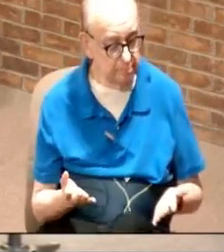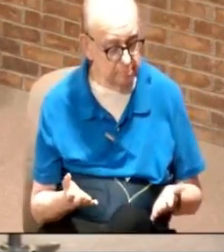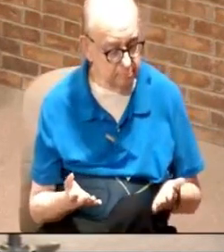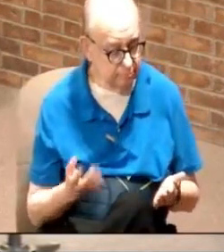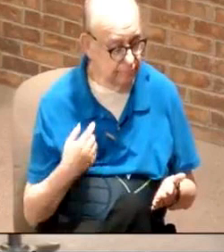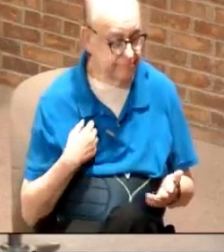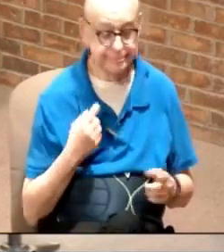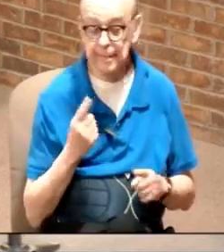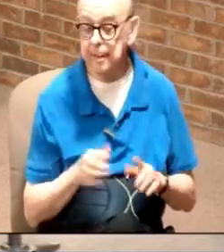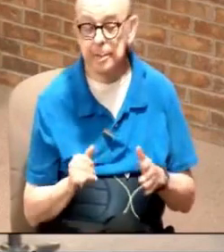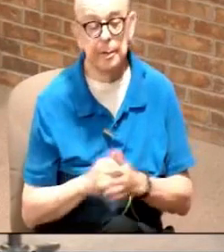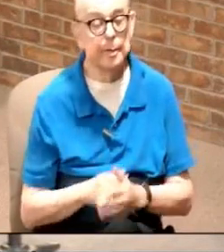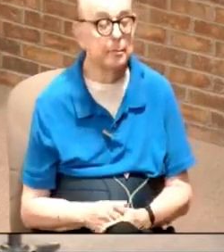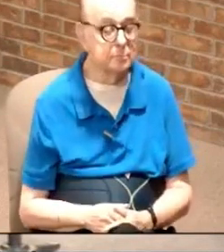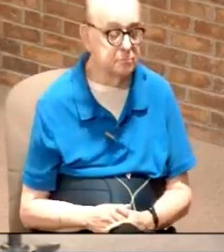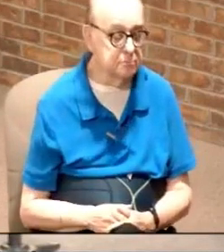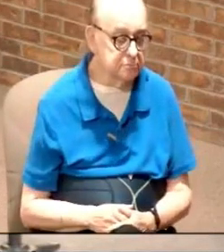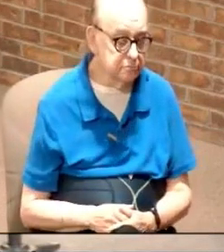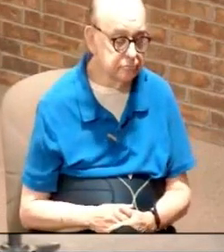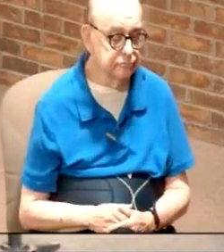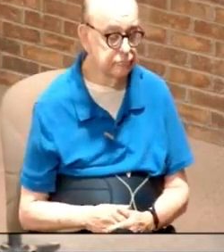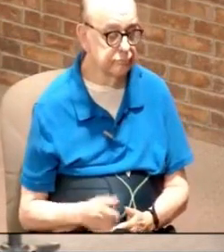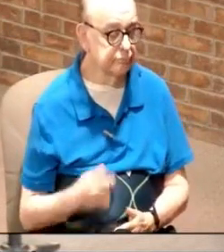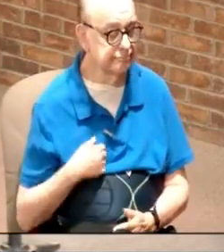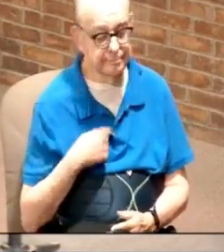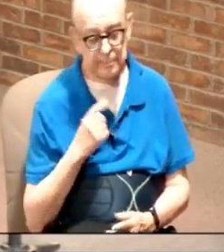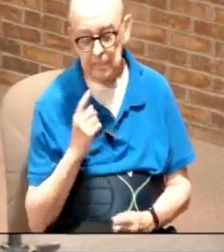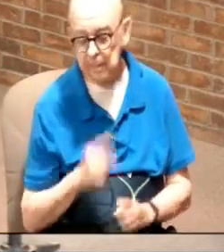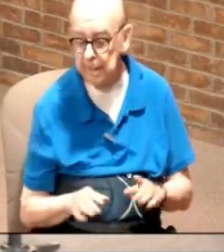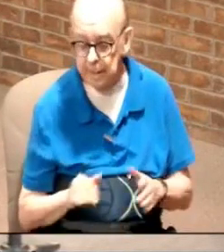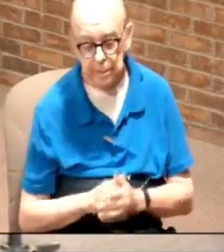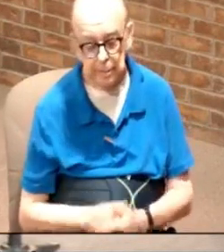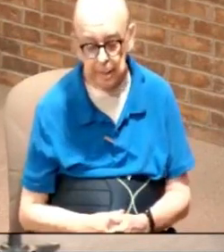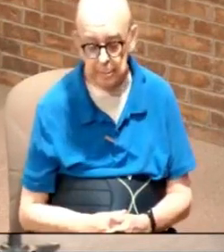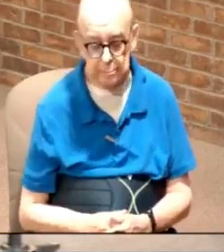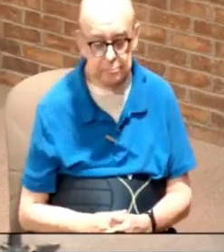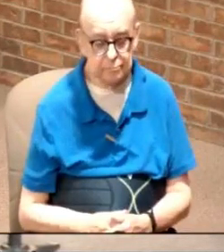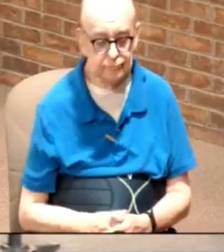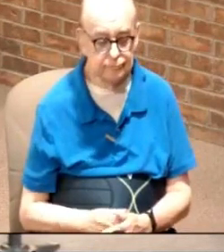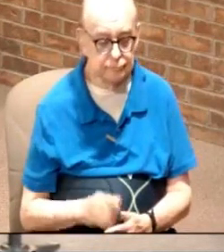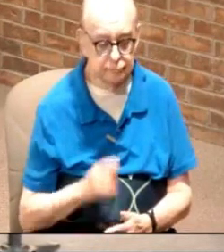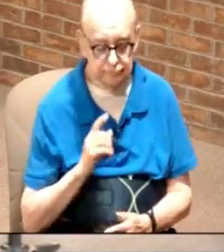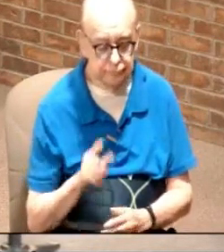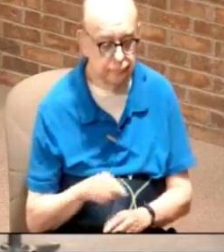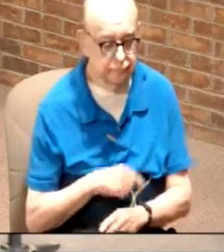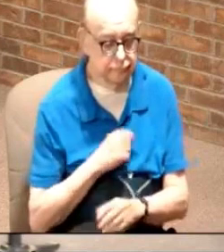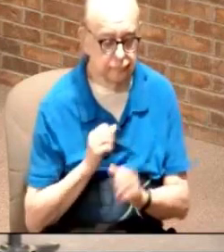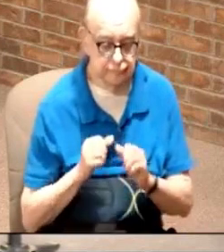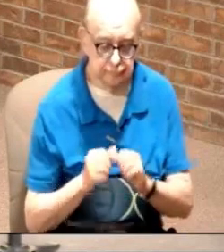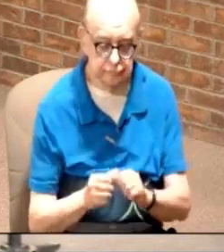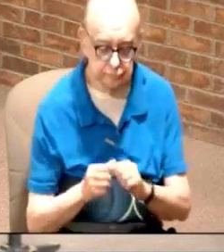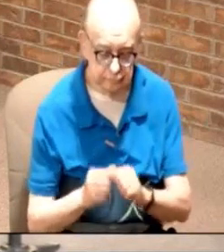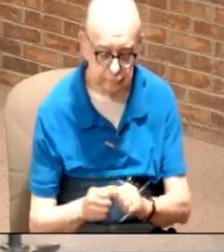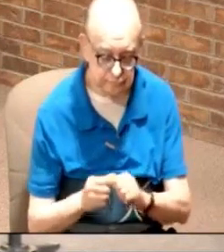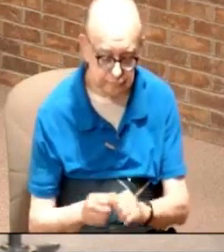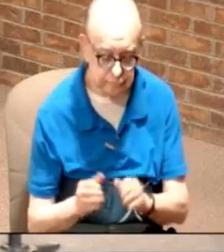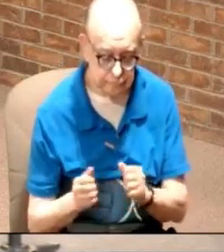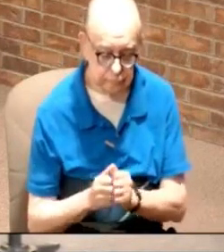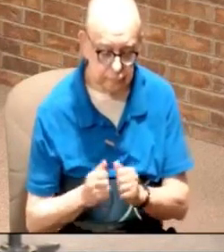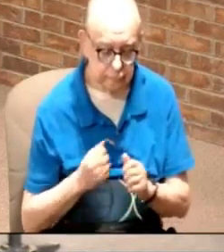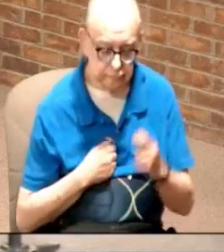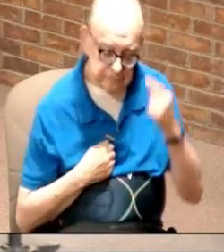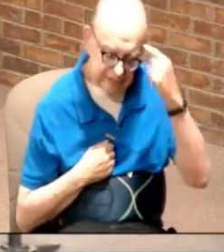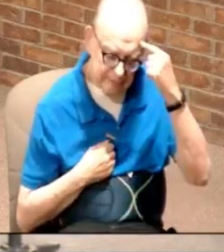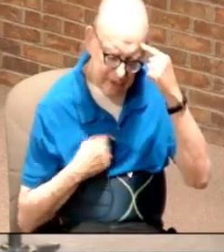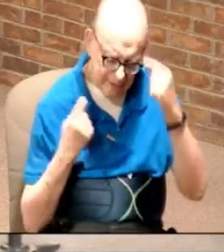I can't do it. I just can't do it. And as long as you continue with that